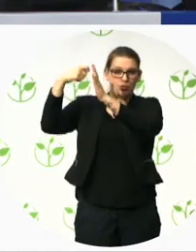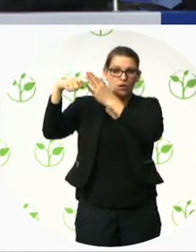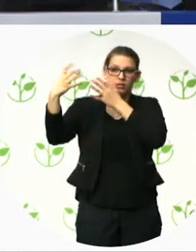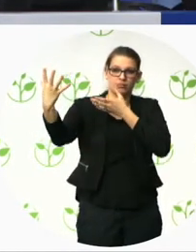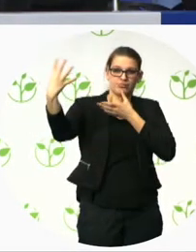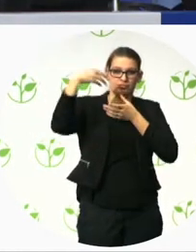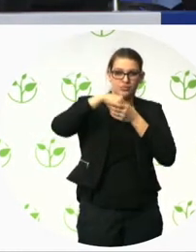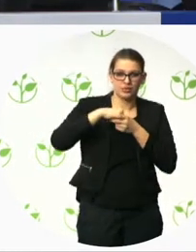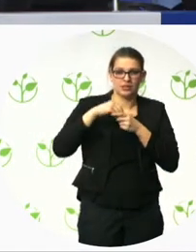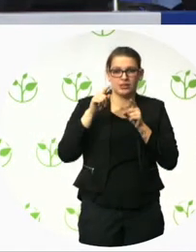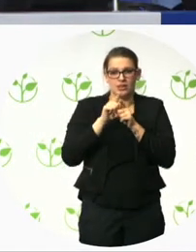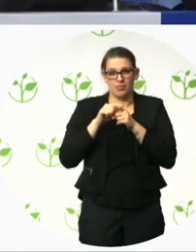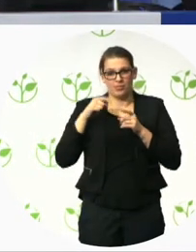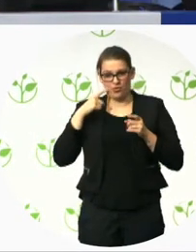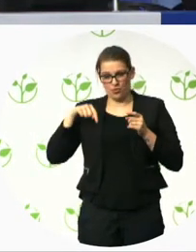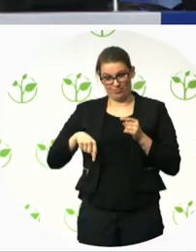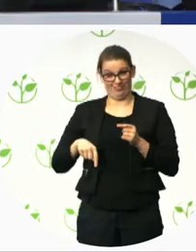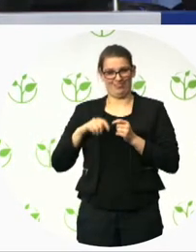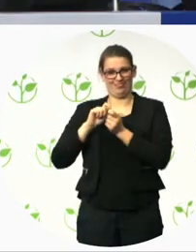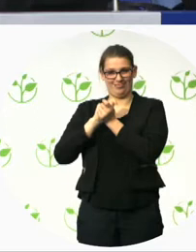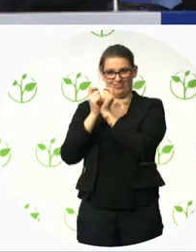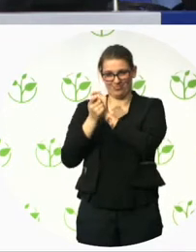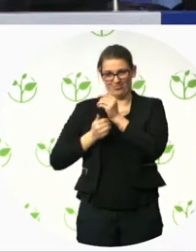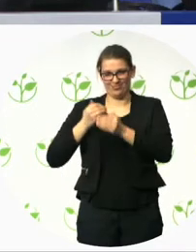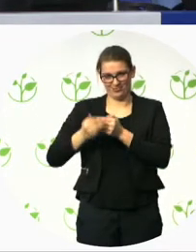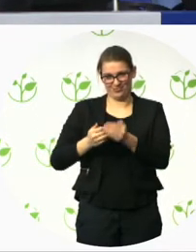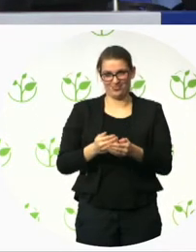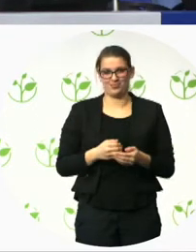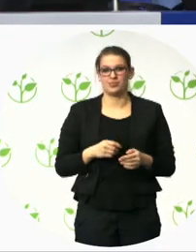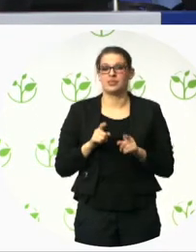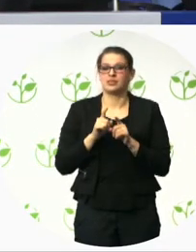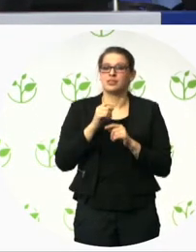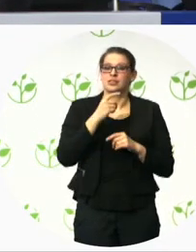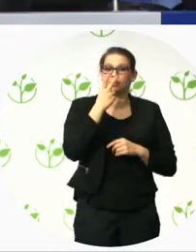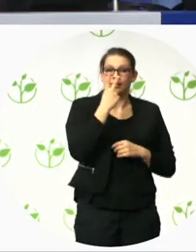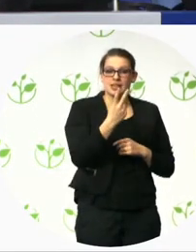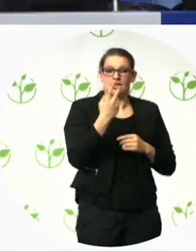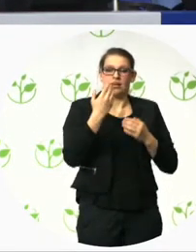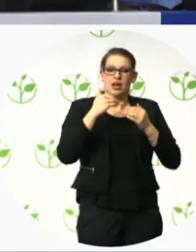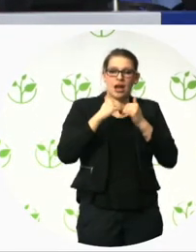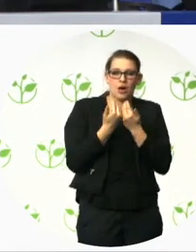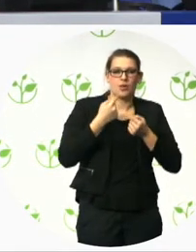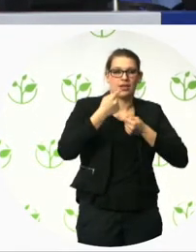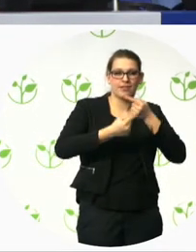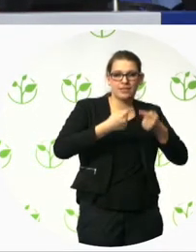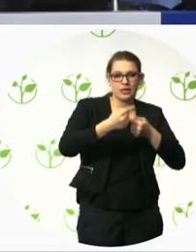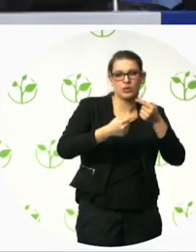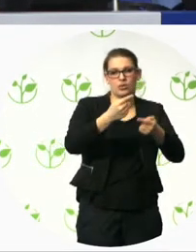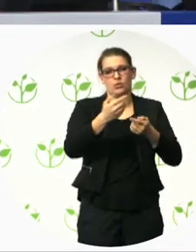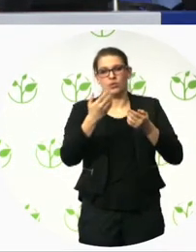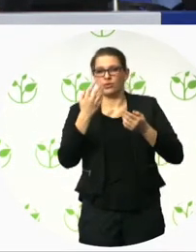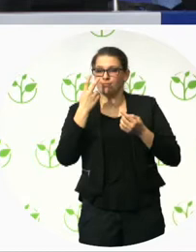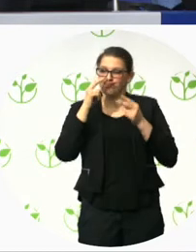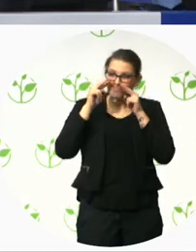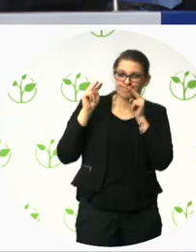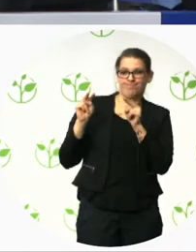is that politicians just have begun to have social inclusions in their thoughts and, um, yeah, use it more